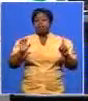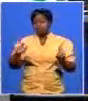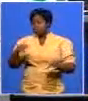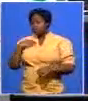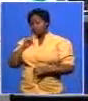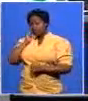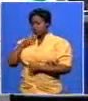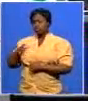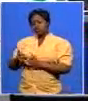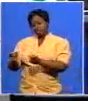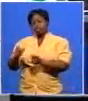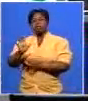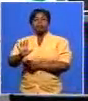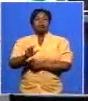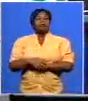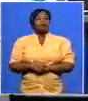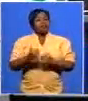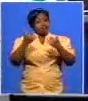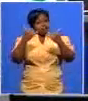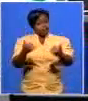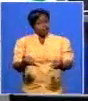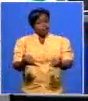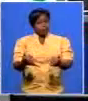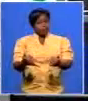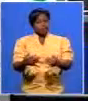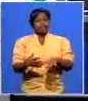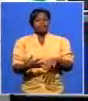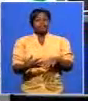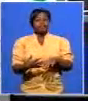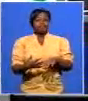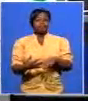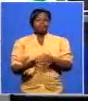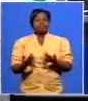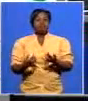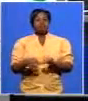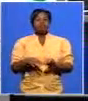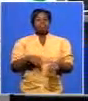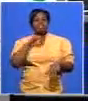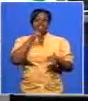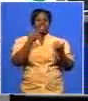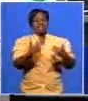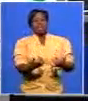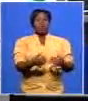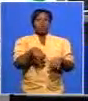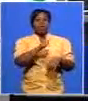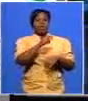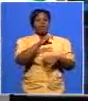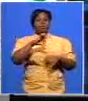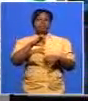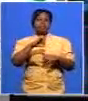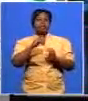finish can i finish can i finish and now and there's this point of the ANC dropped in nelson mandela what